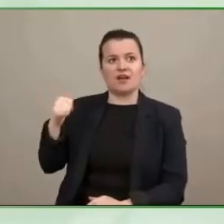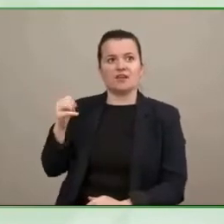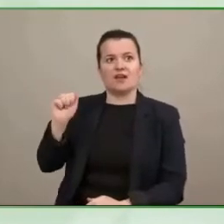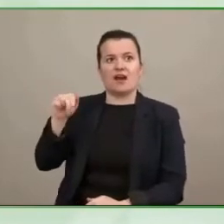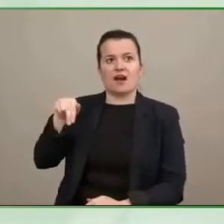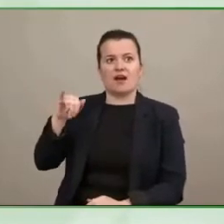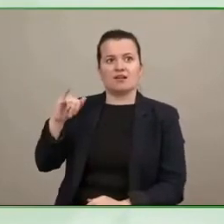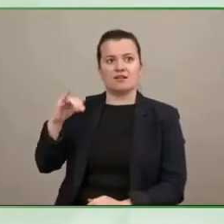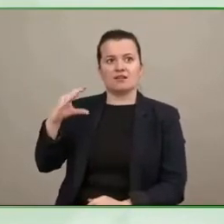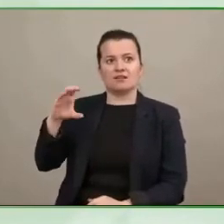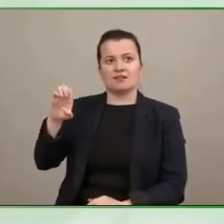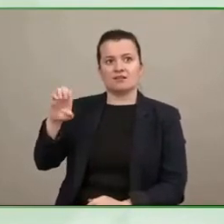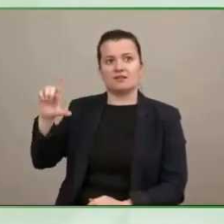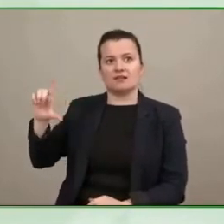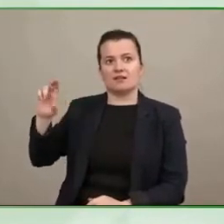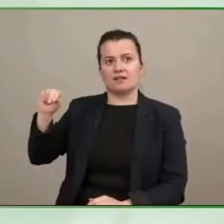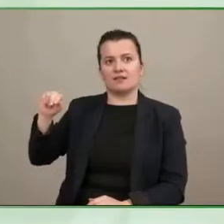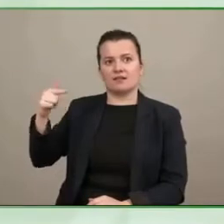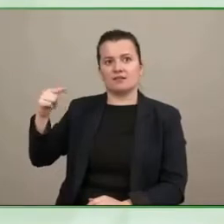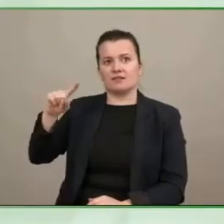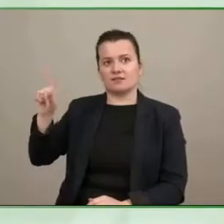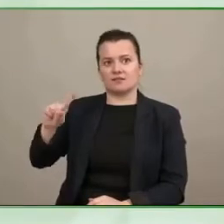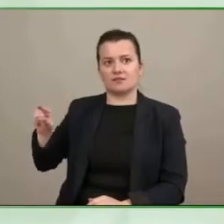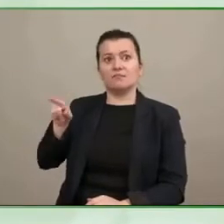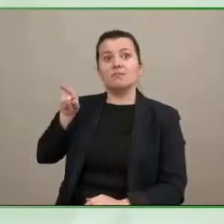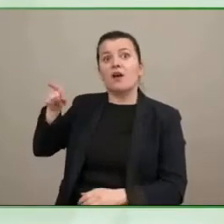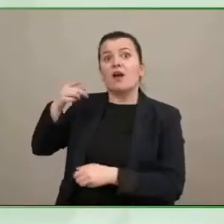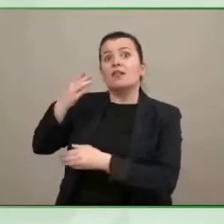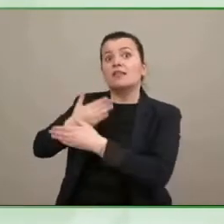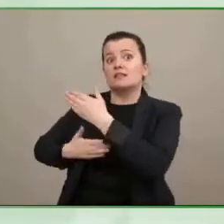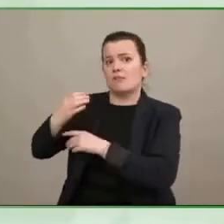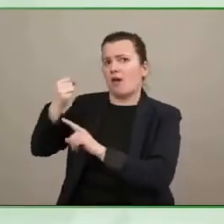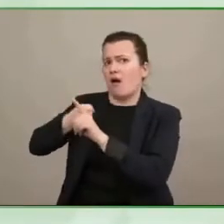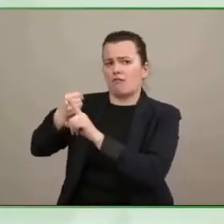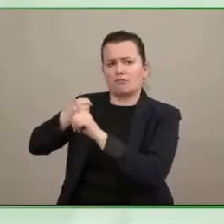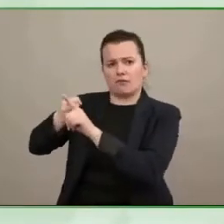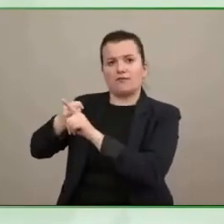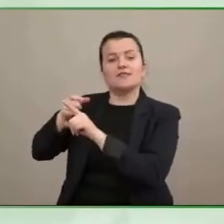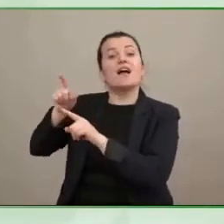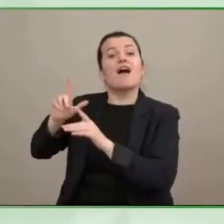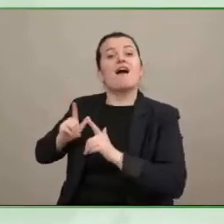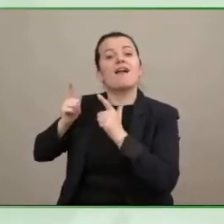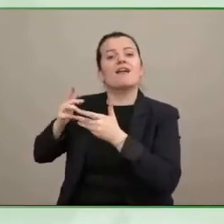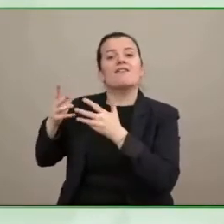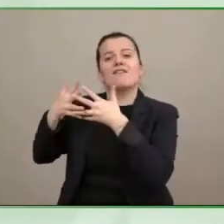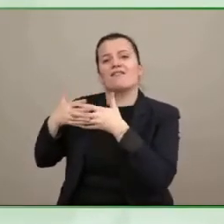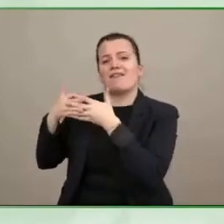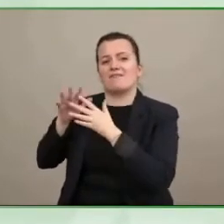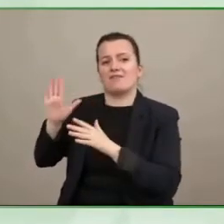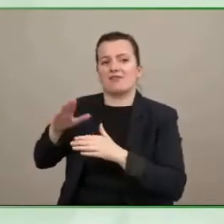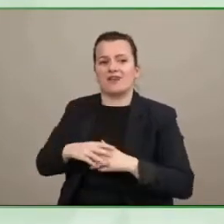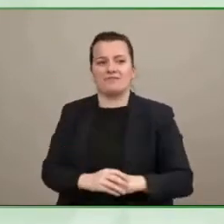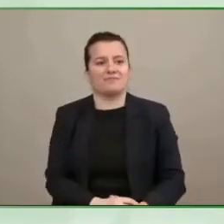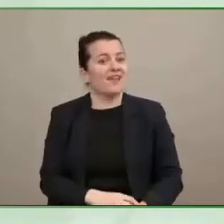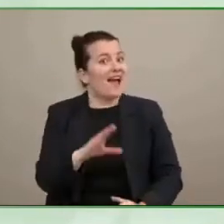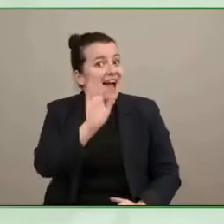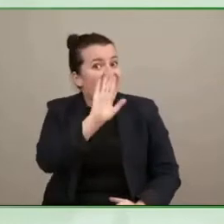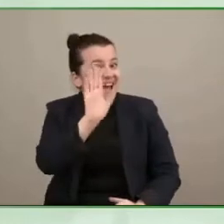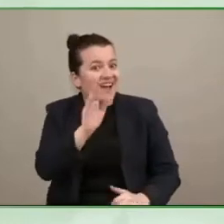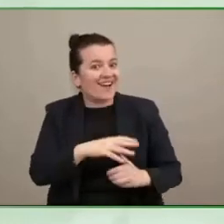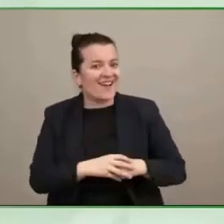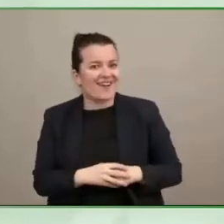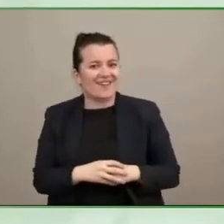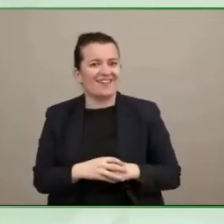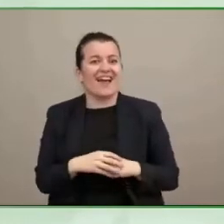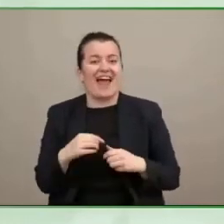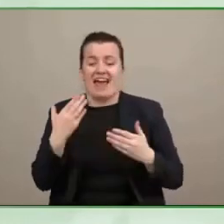janice hi good morning yes it's really it's very it's early not as early as it was for the last presentation but